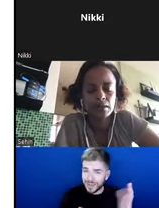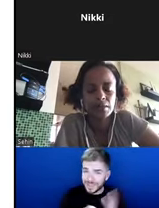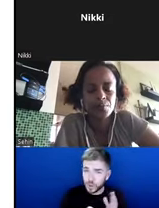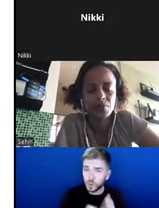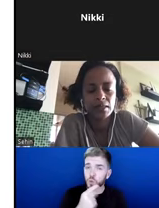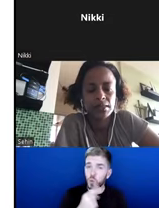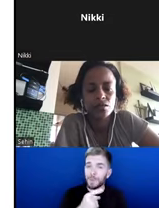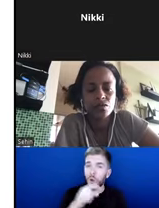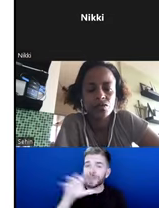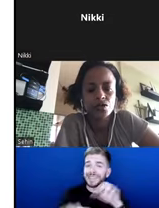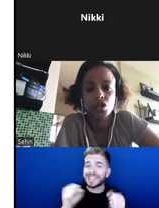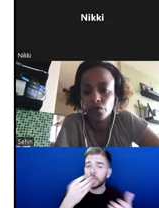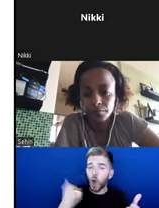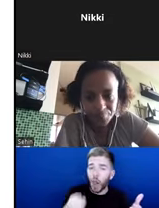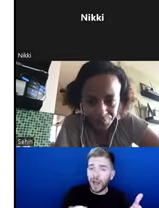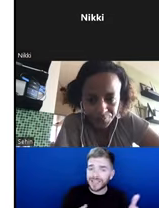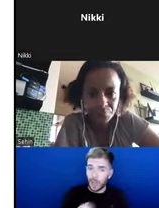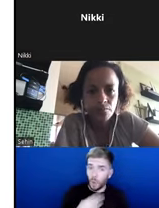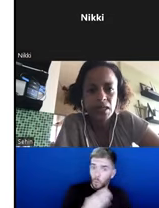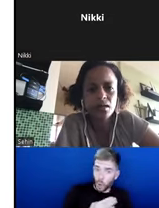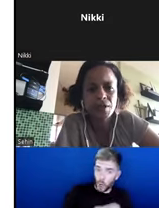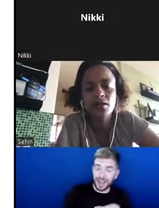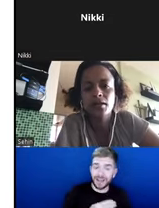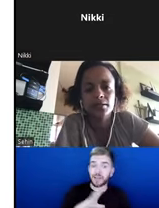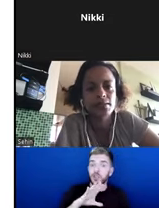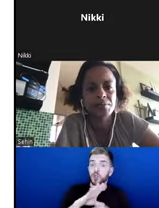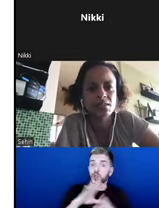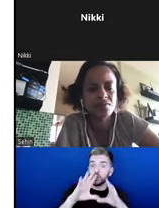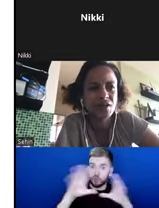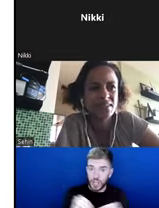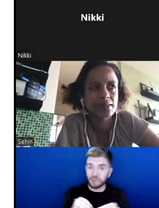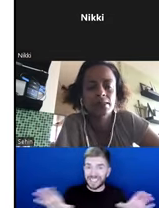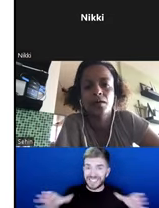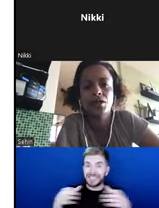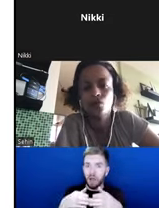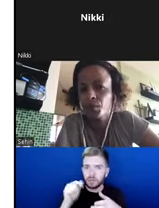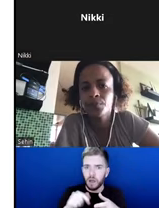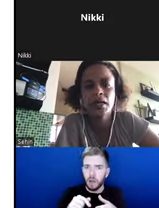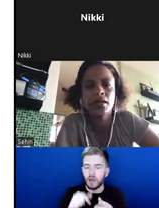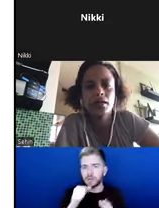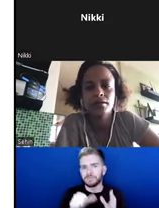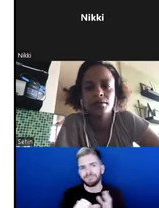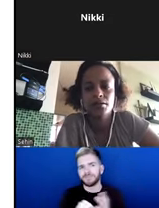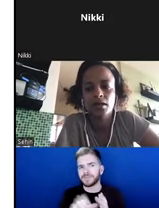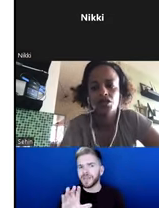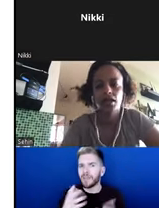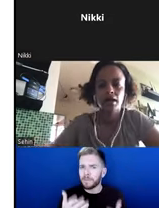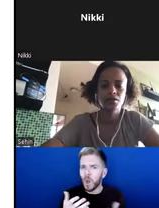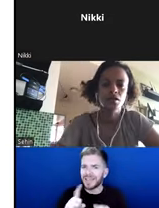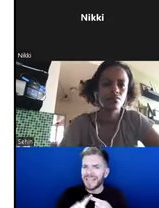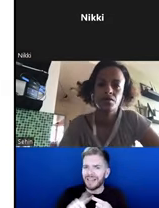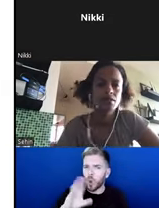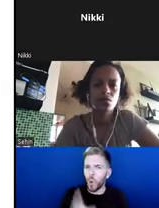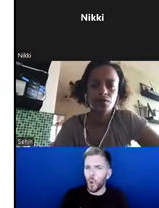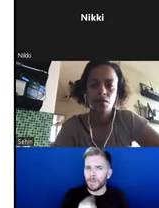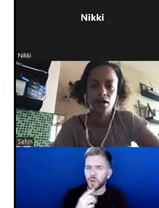the sector in general, particularly at this time. It's a very tense time in Ethiopia and international actors